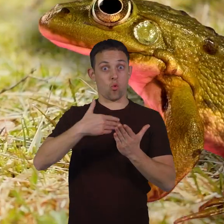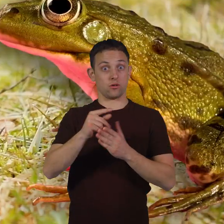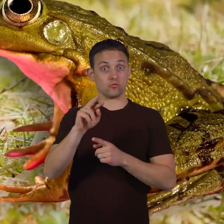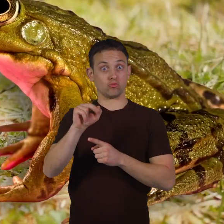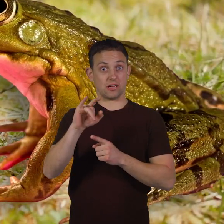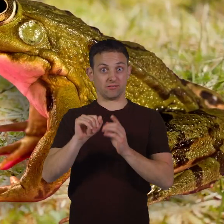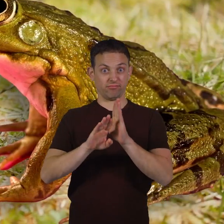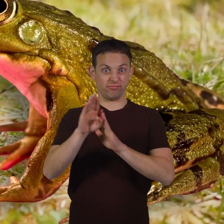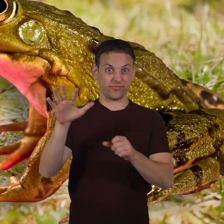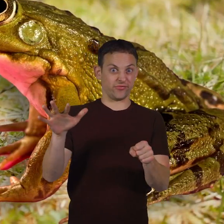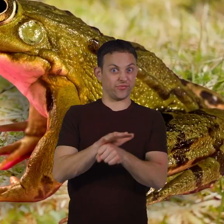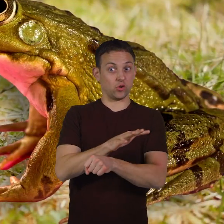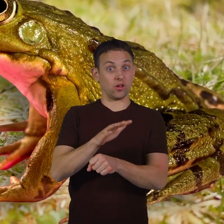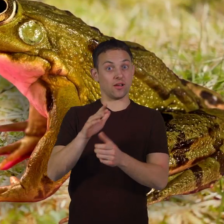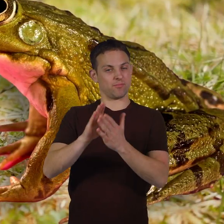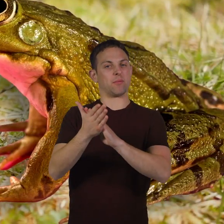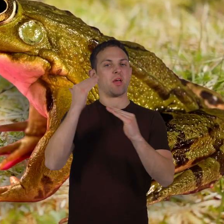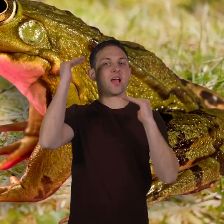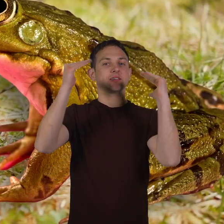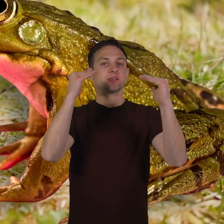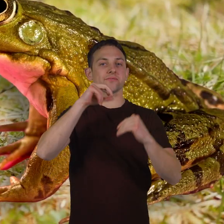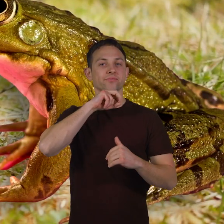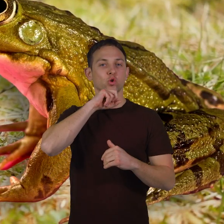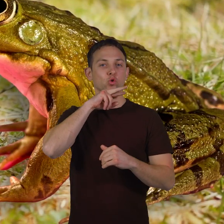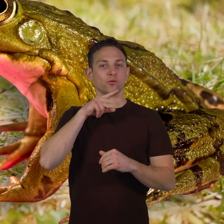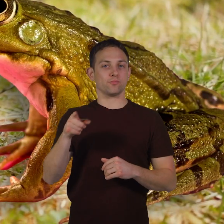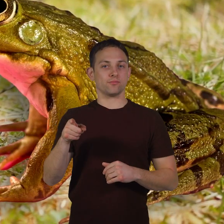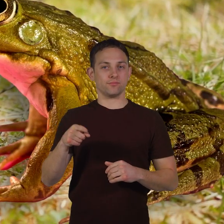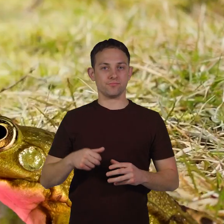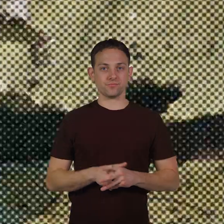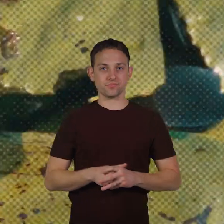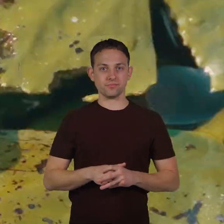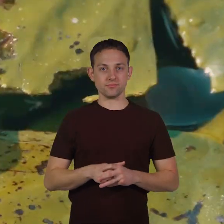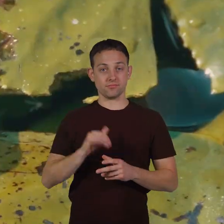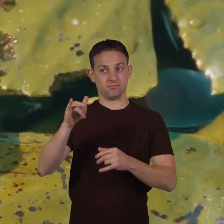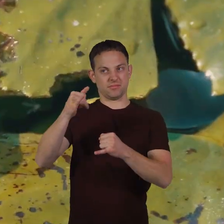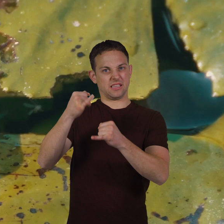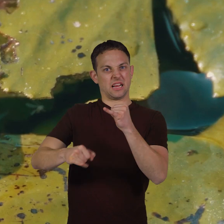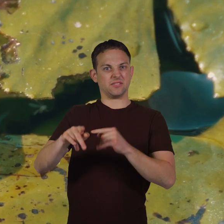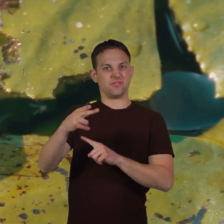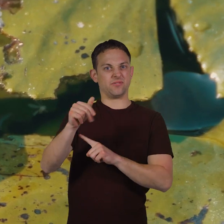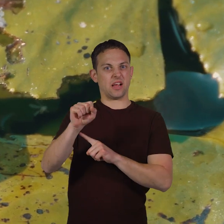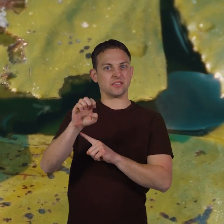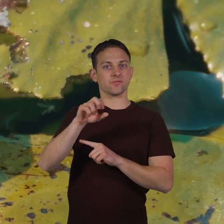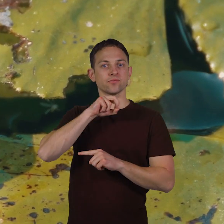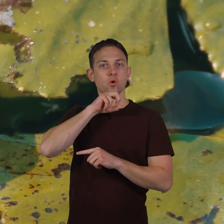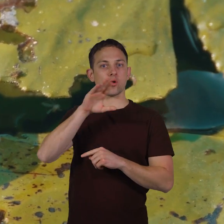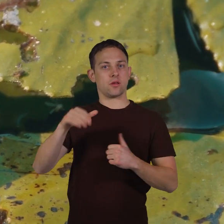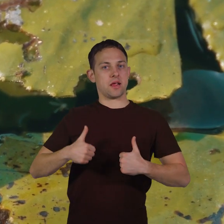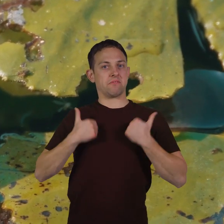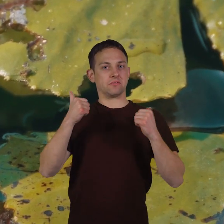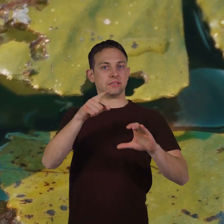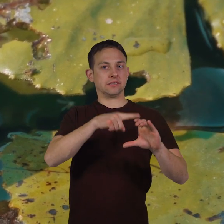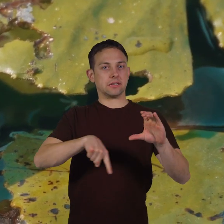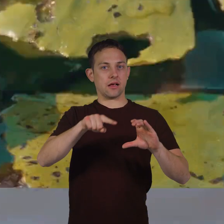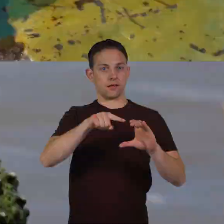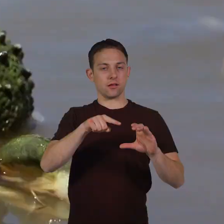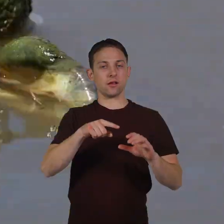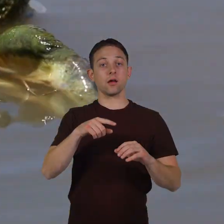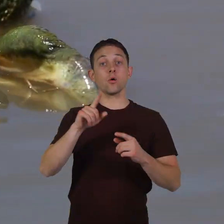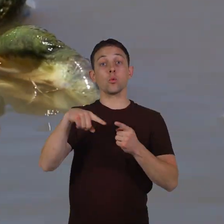fully developed you have a fully grown adult frog this is the last phase of a frog's life cycle